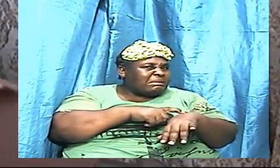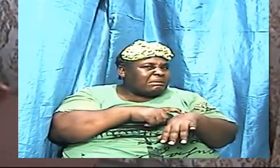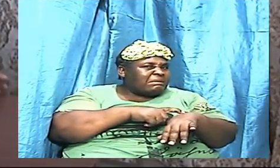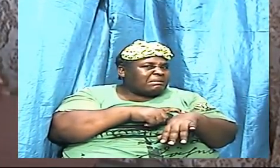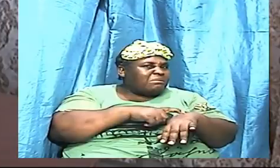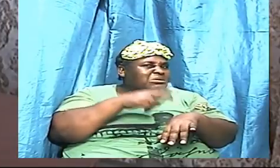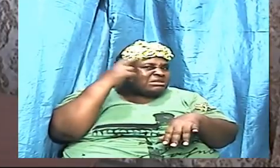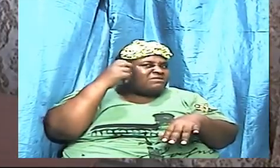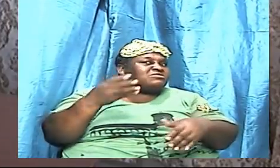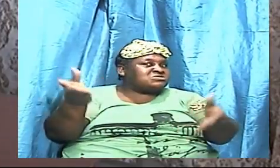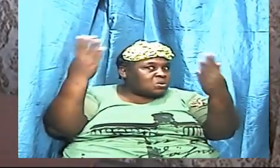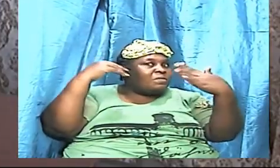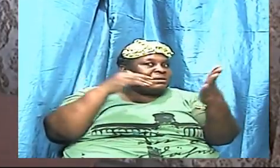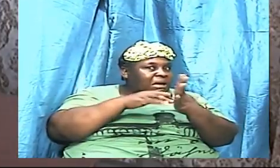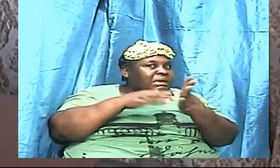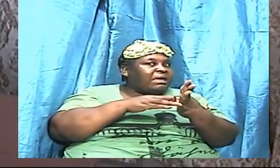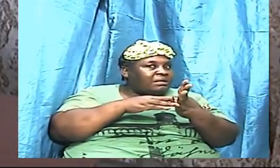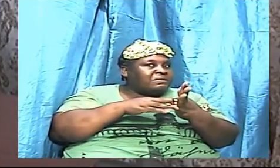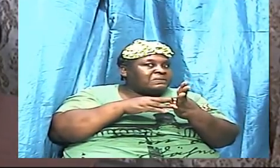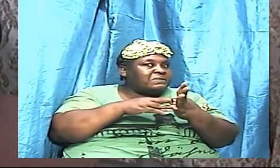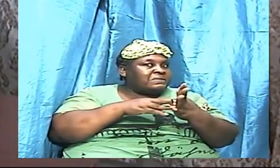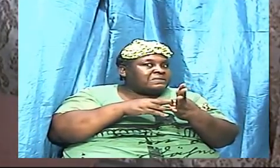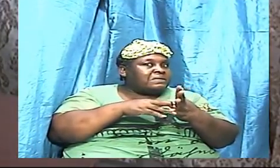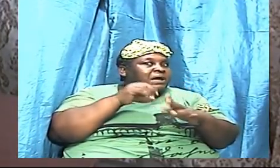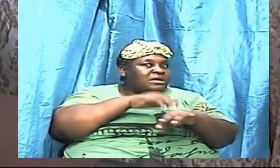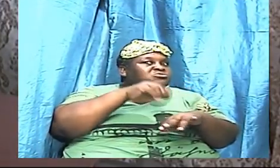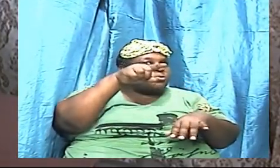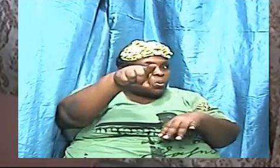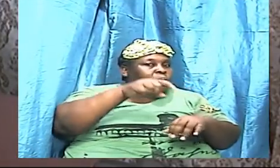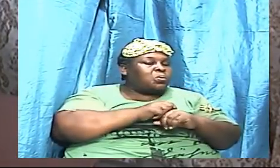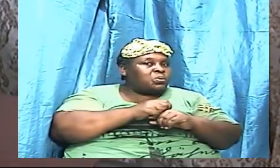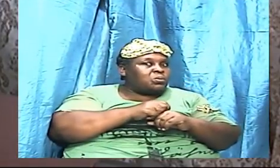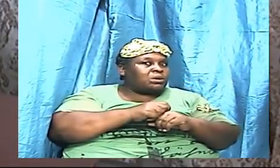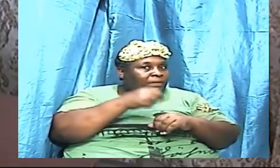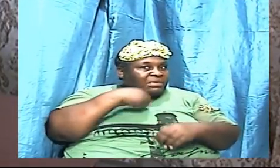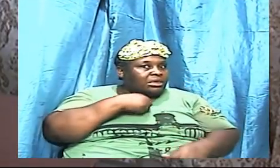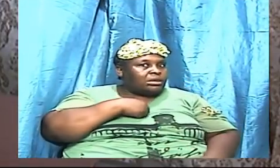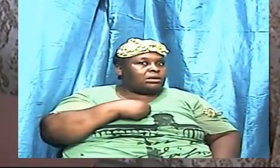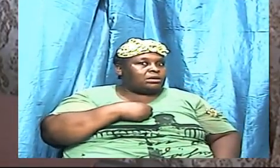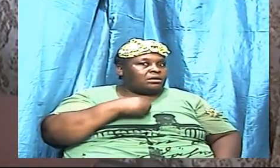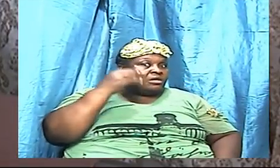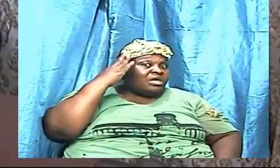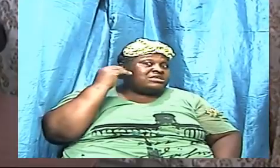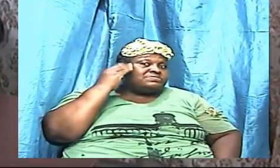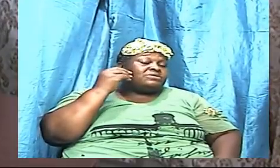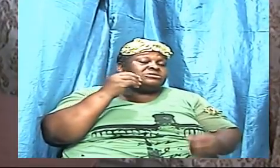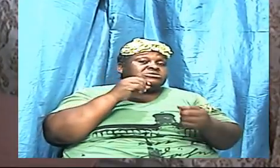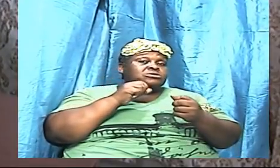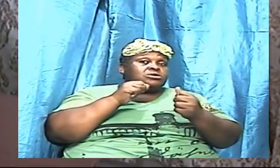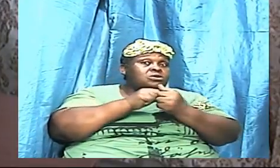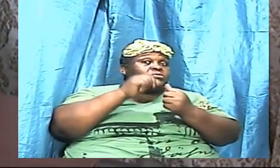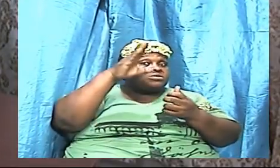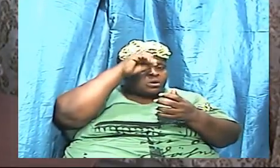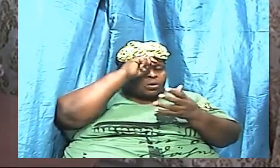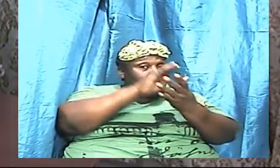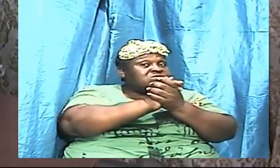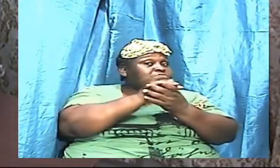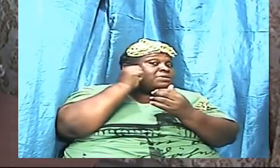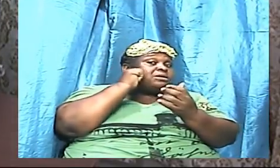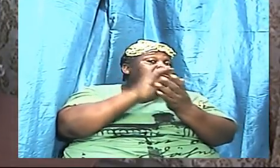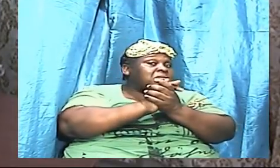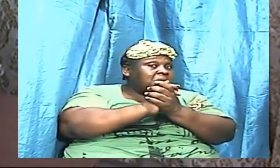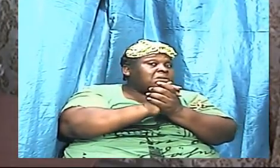and so in your experience with your husband and with your wife in your experience with your